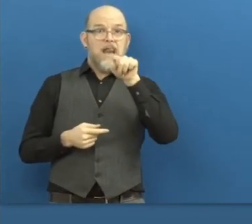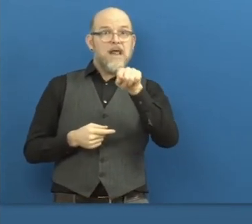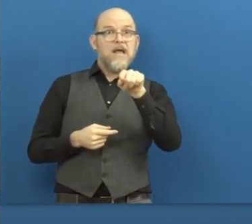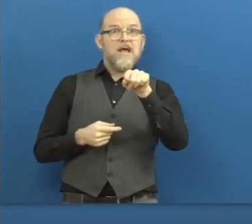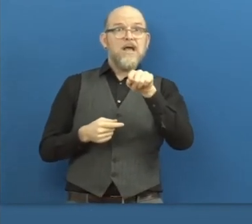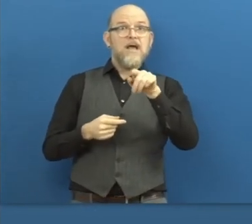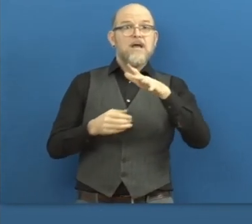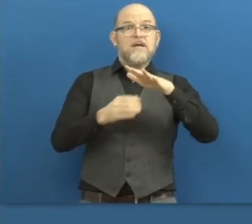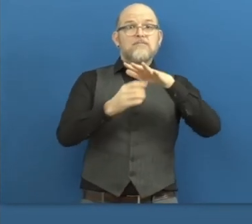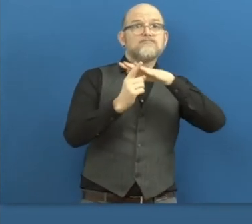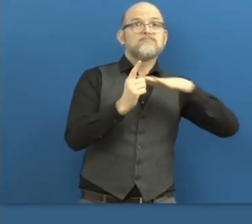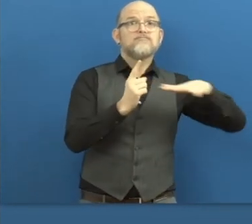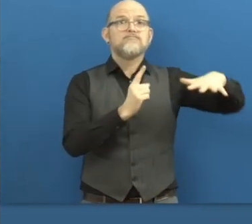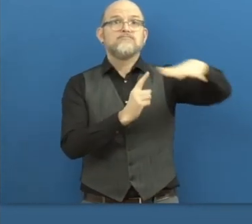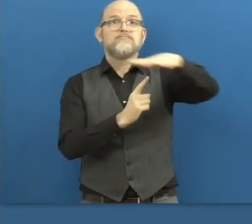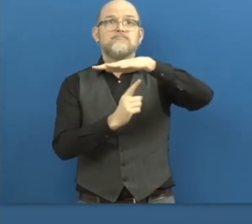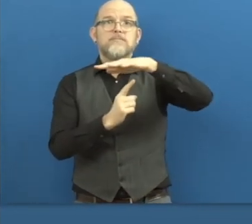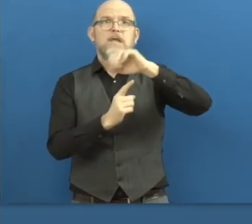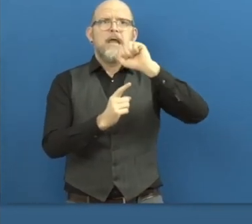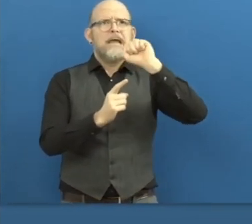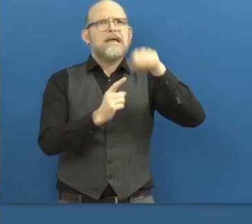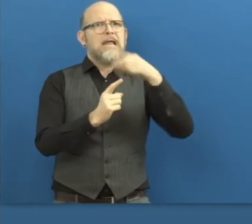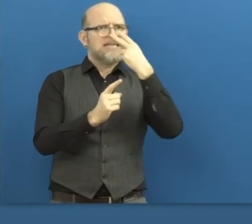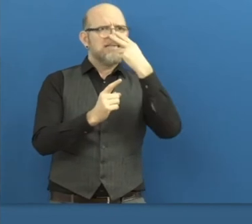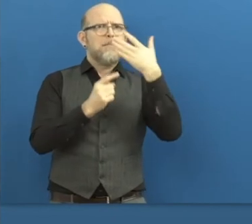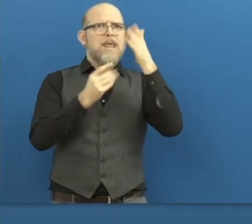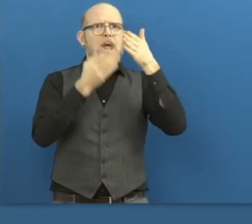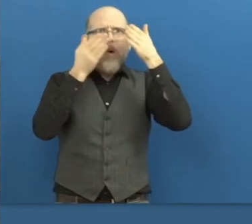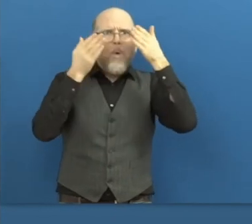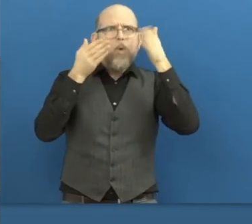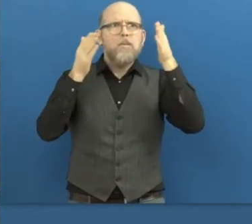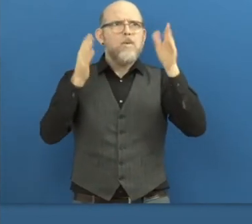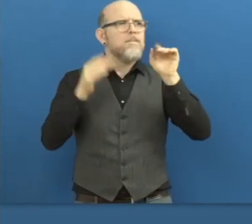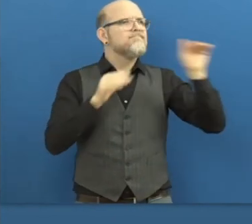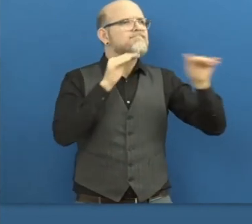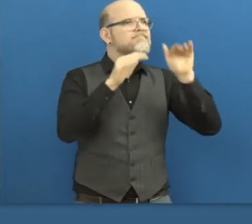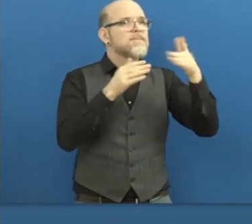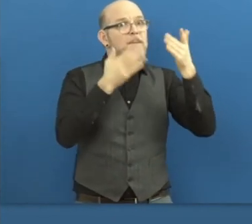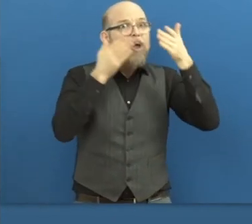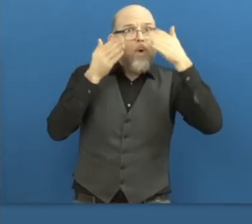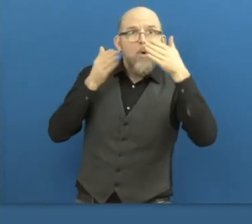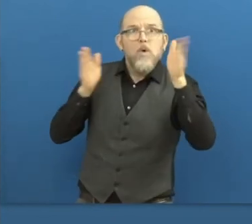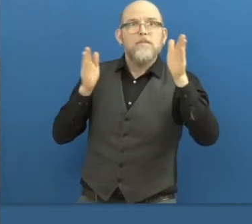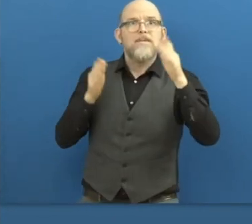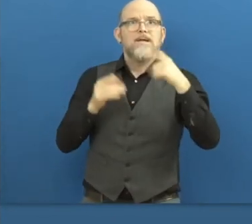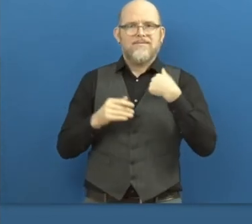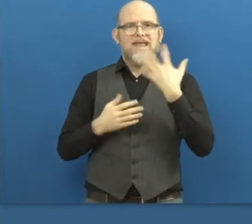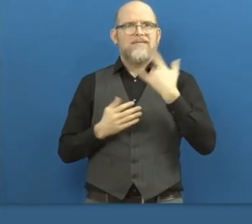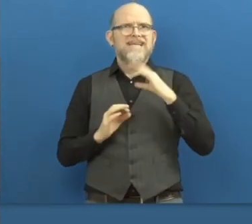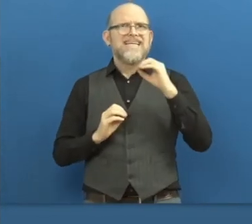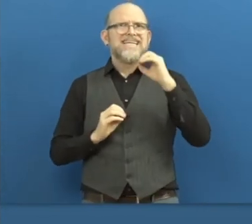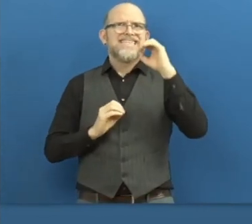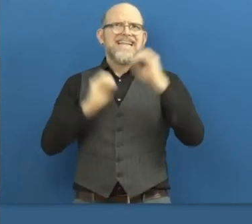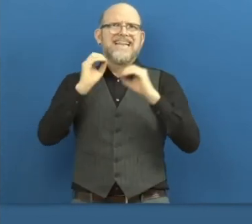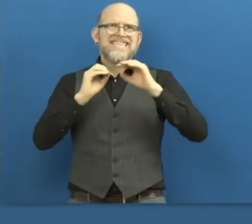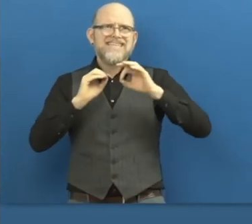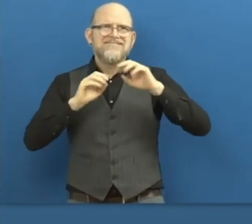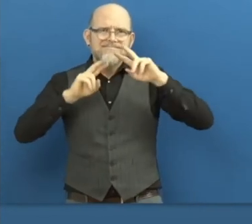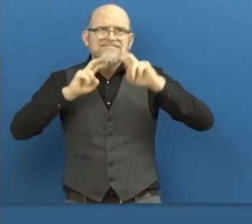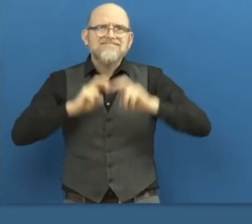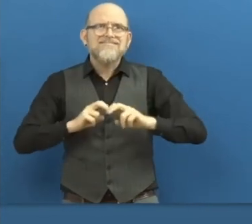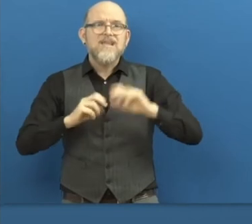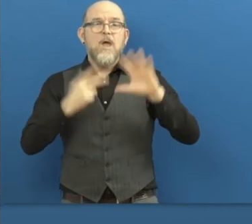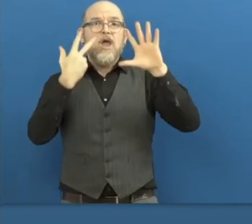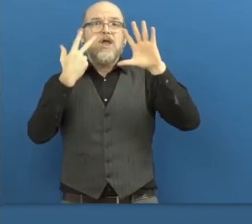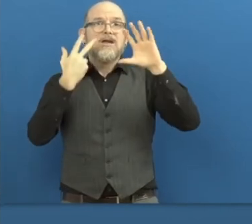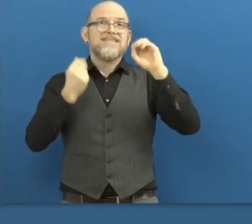according to our statistics, 80% of disabilities are not visible. And a big part